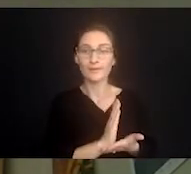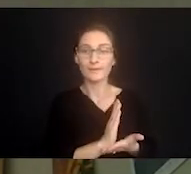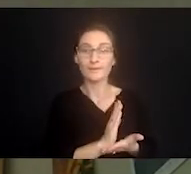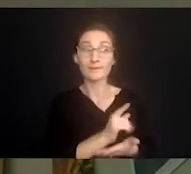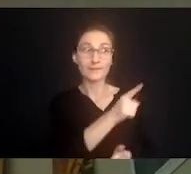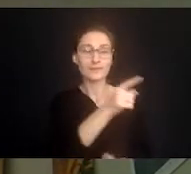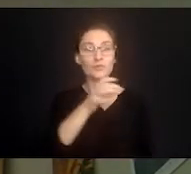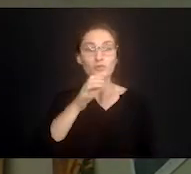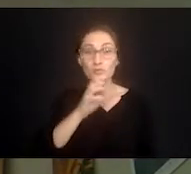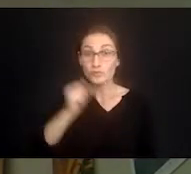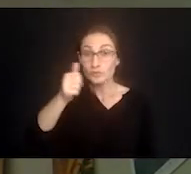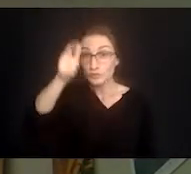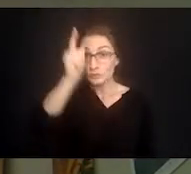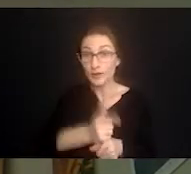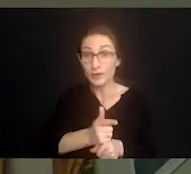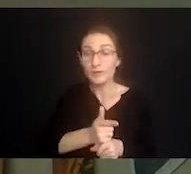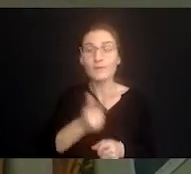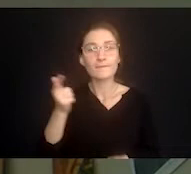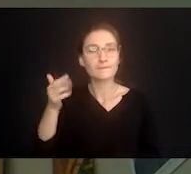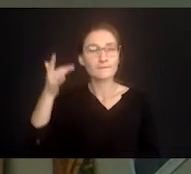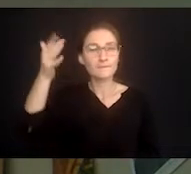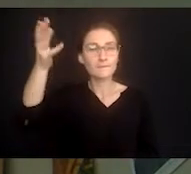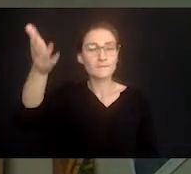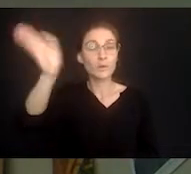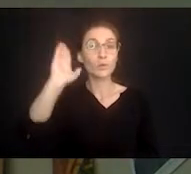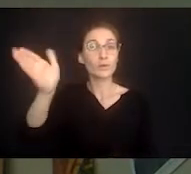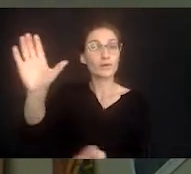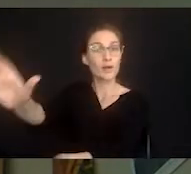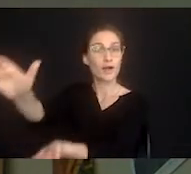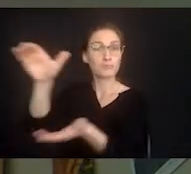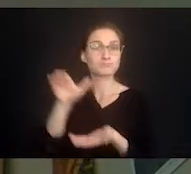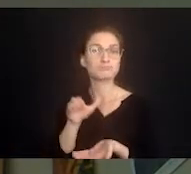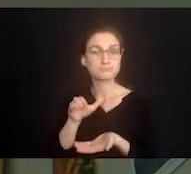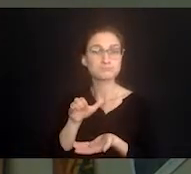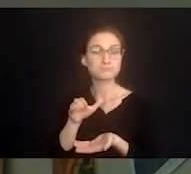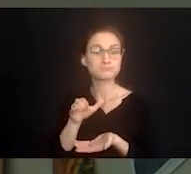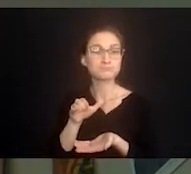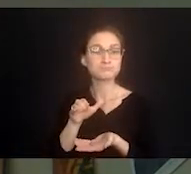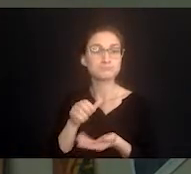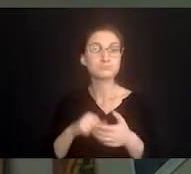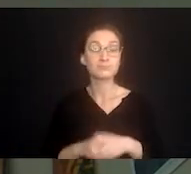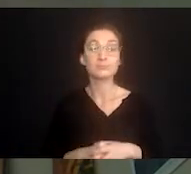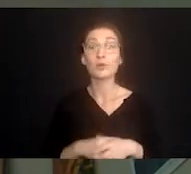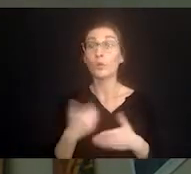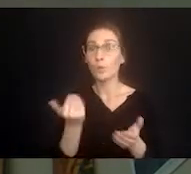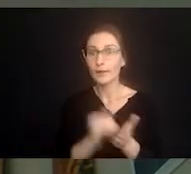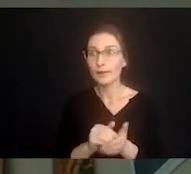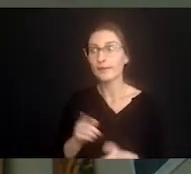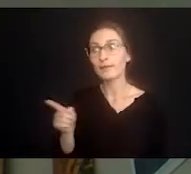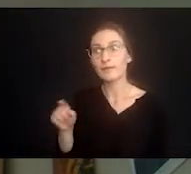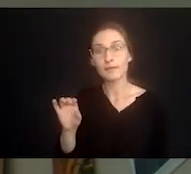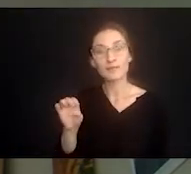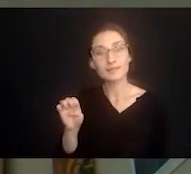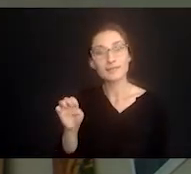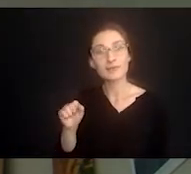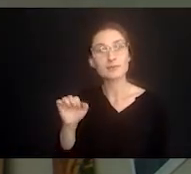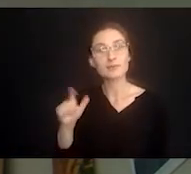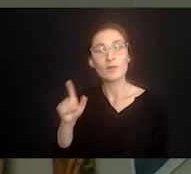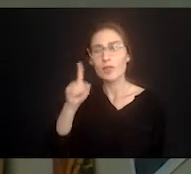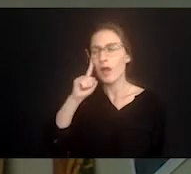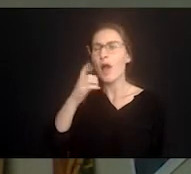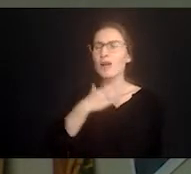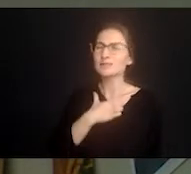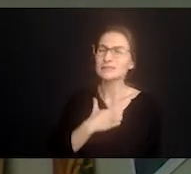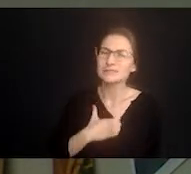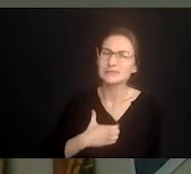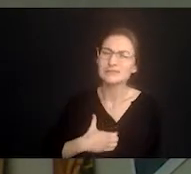That was his role as the oldest brother and the future inheritance that would come his way. Well Esau again feeling like he was going to die